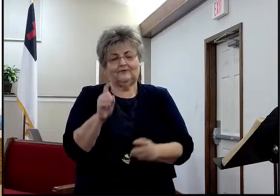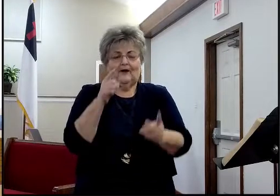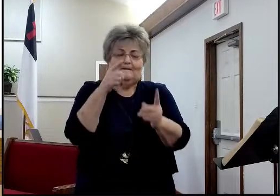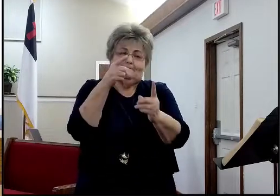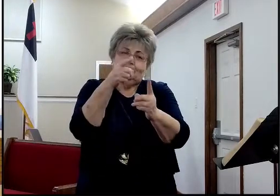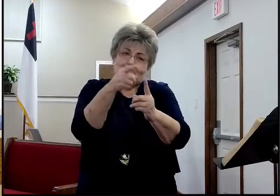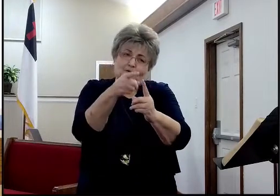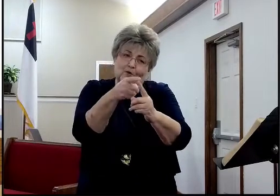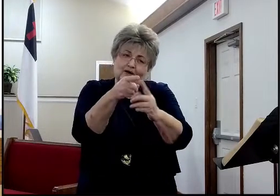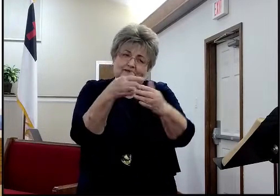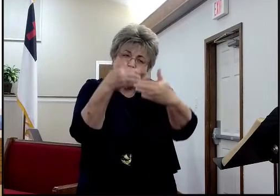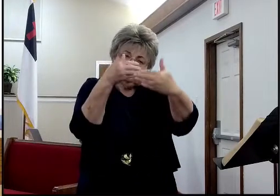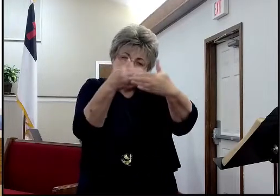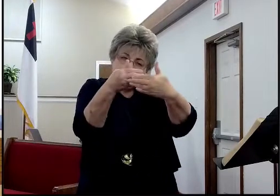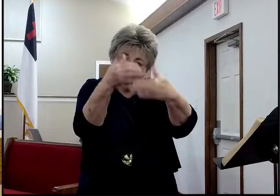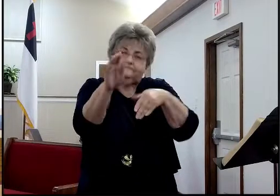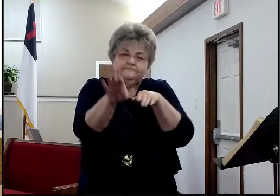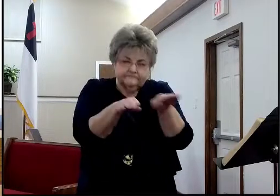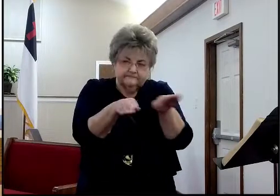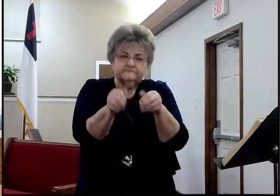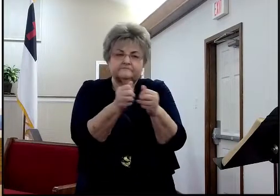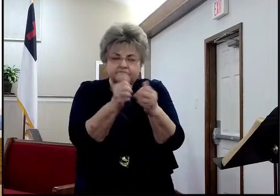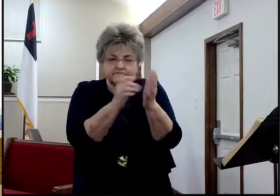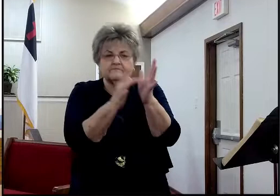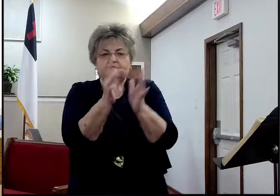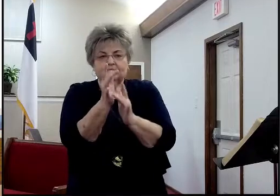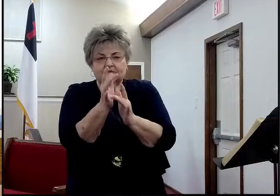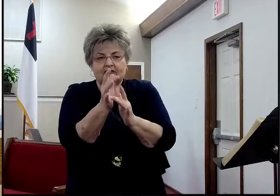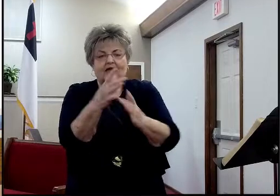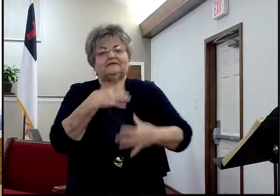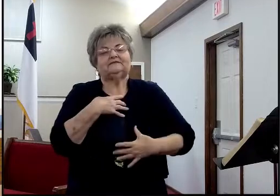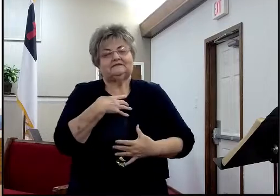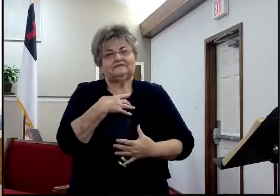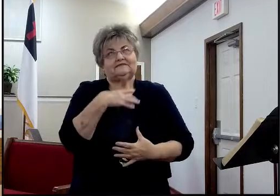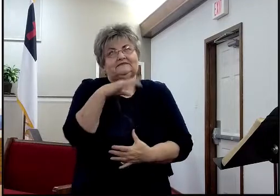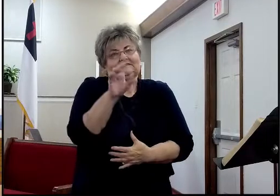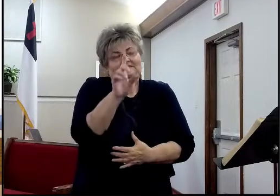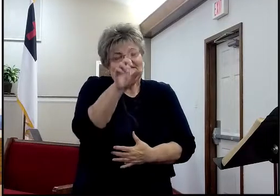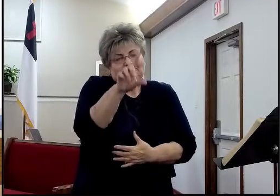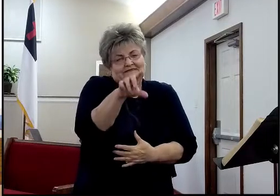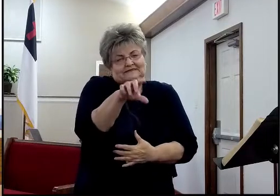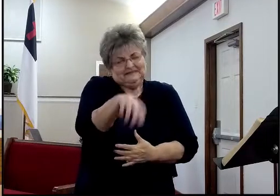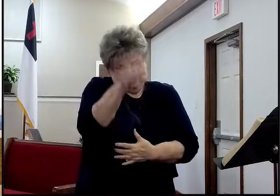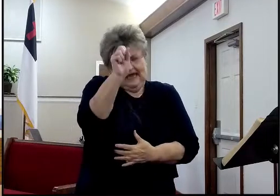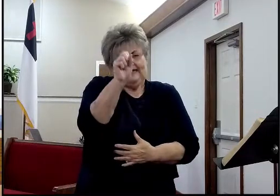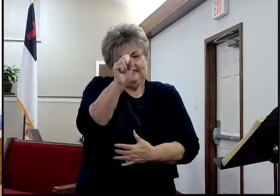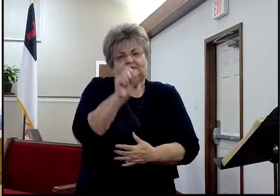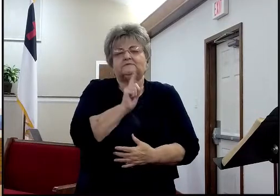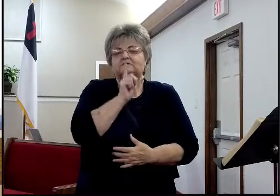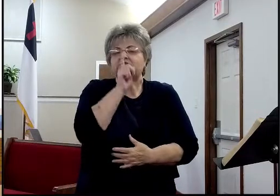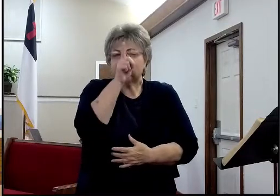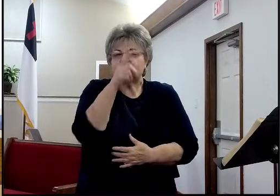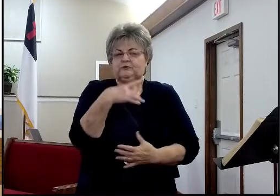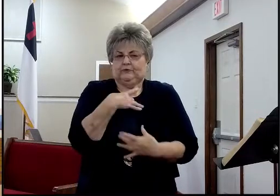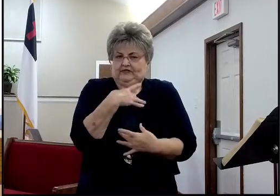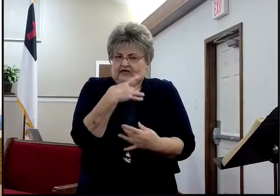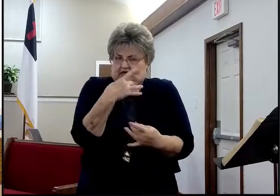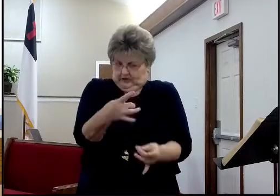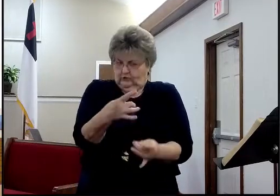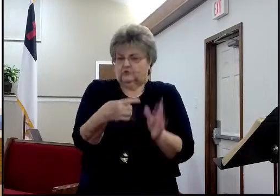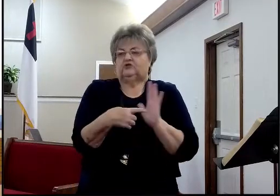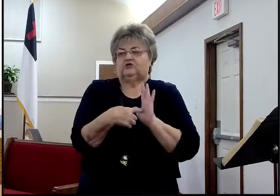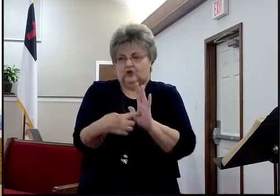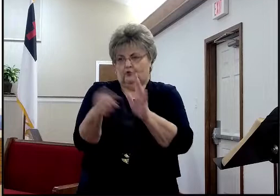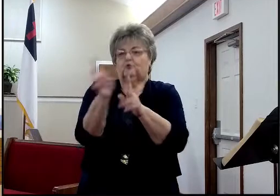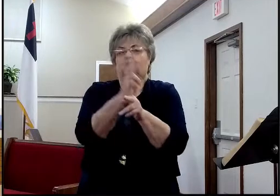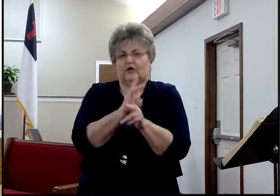upside the head with a Bible and tell them they're going to hell. But I am telling you to take interest in them. Genuine interest. And show that you care. That's what today is about.